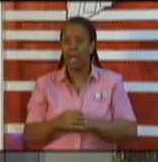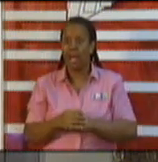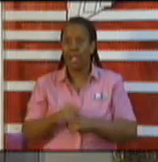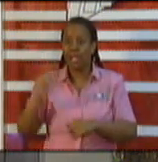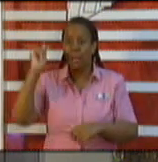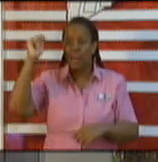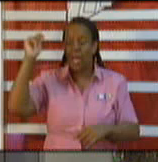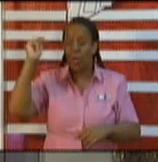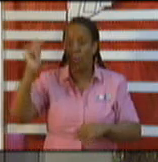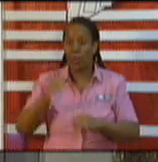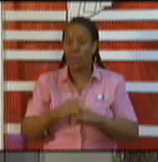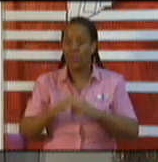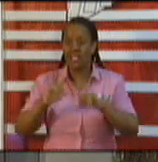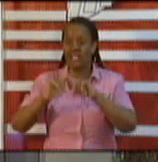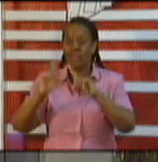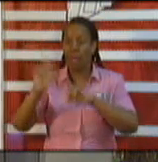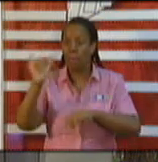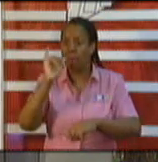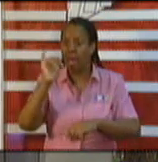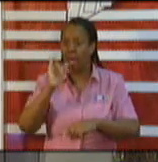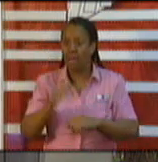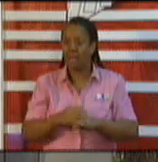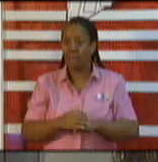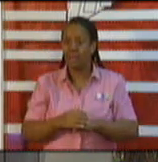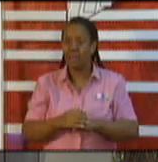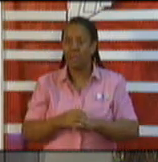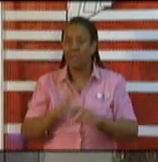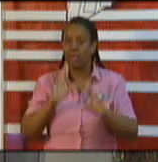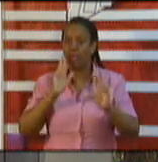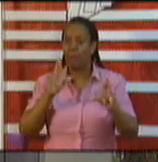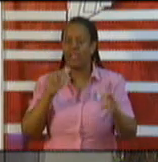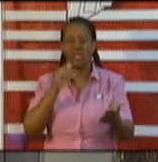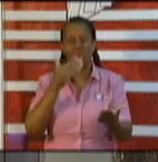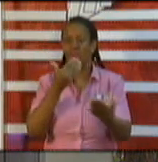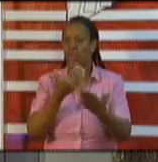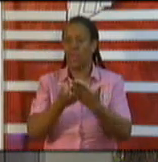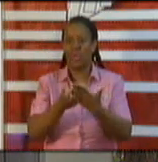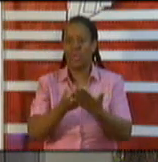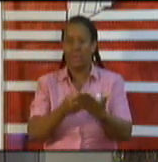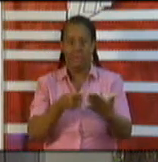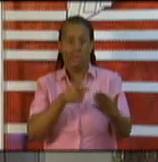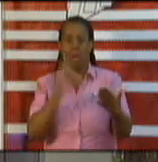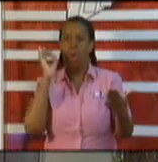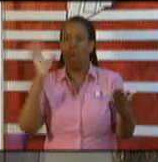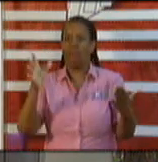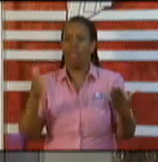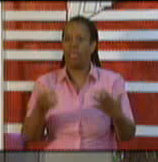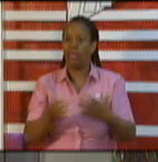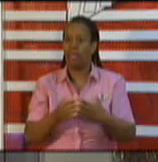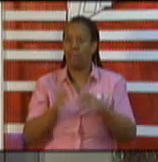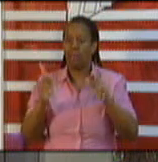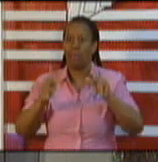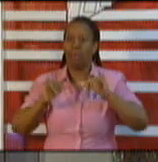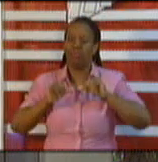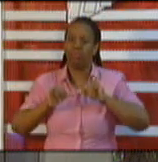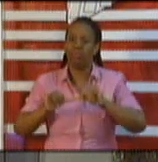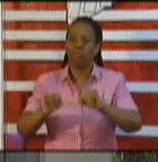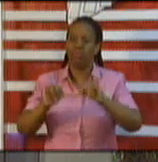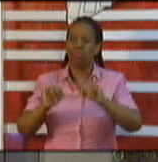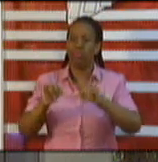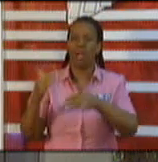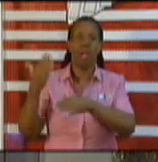those reports have not been good. People continue to operate in a manner